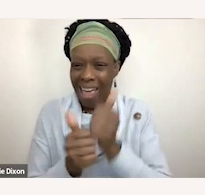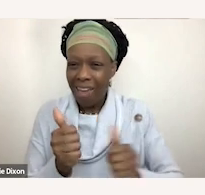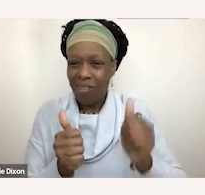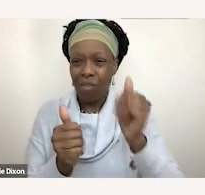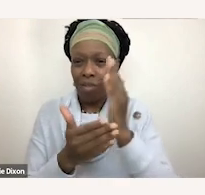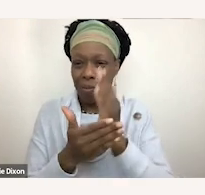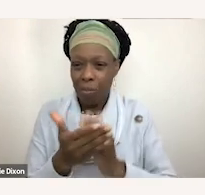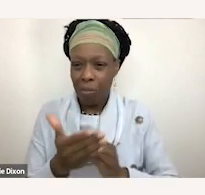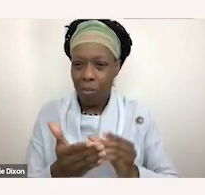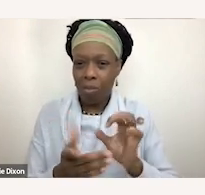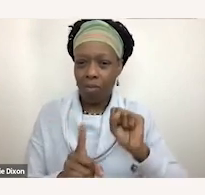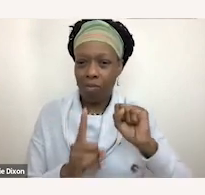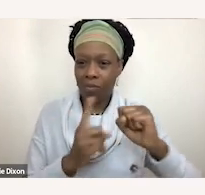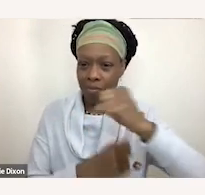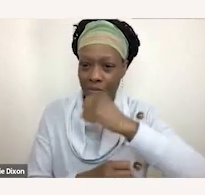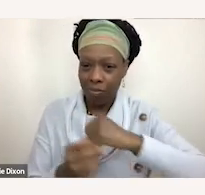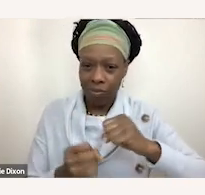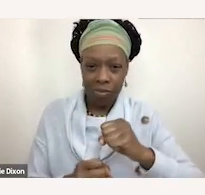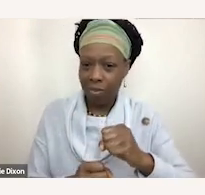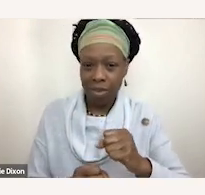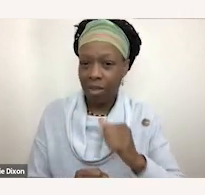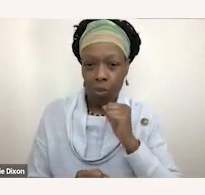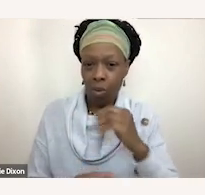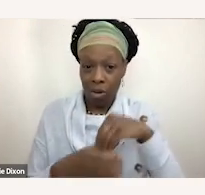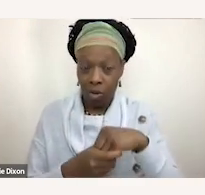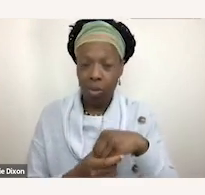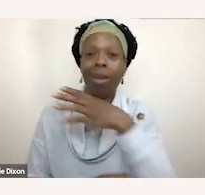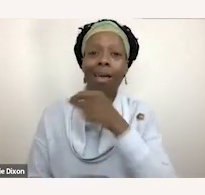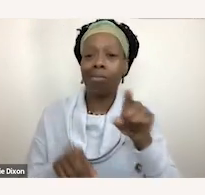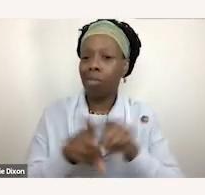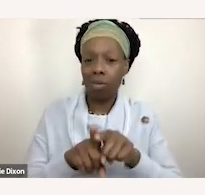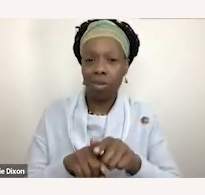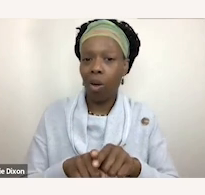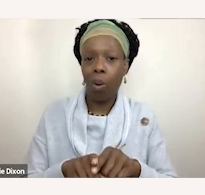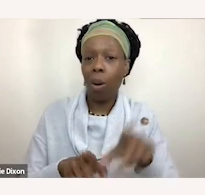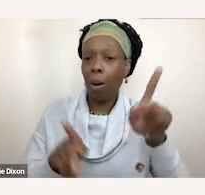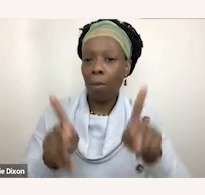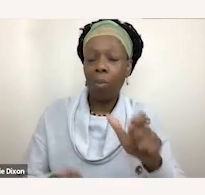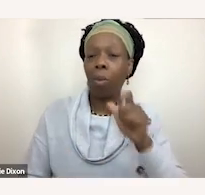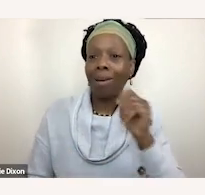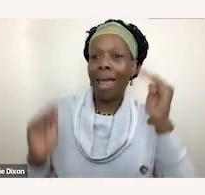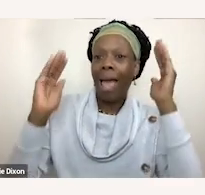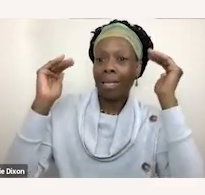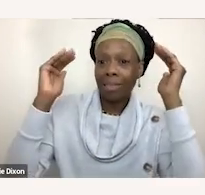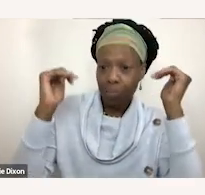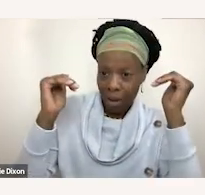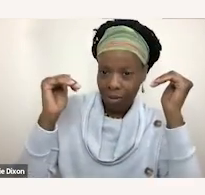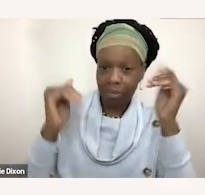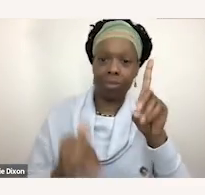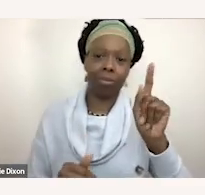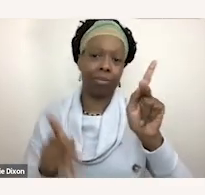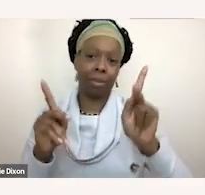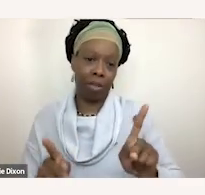but beyond that they were not expected to participate in society like the expectation wasn't even there